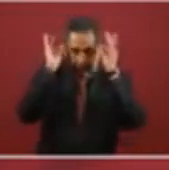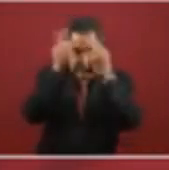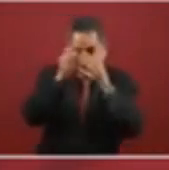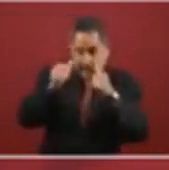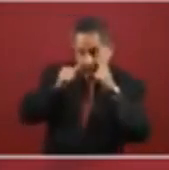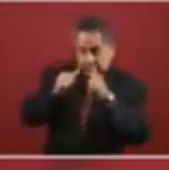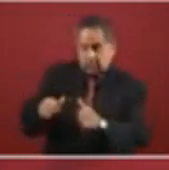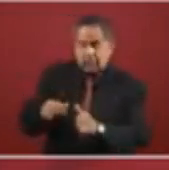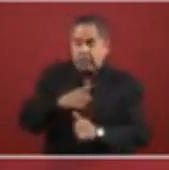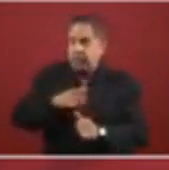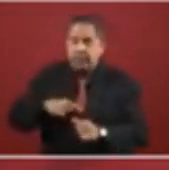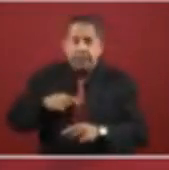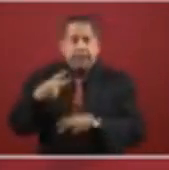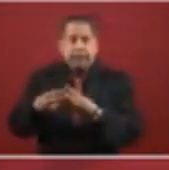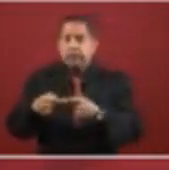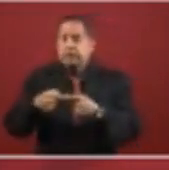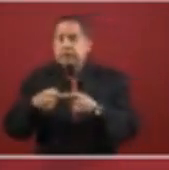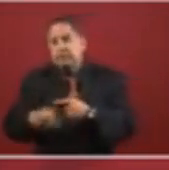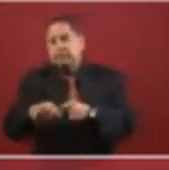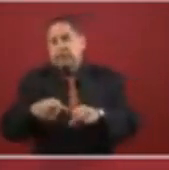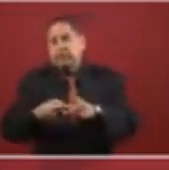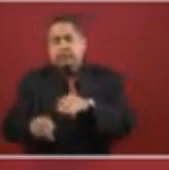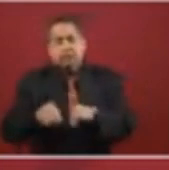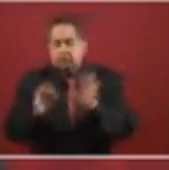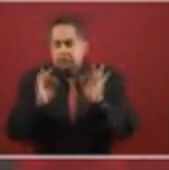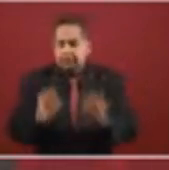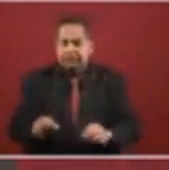Mexico for the next few months.